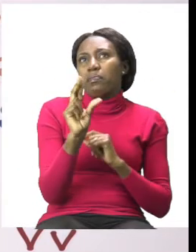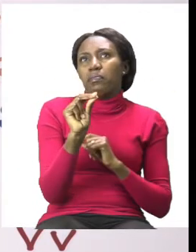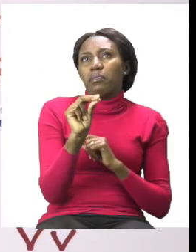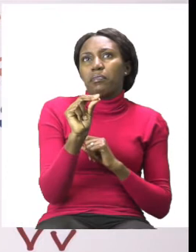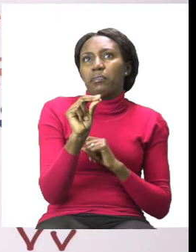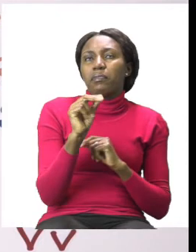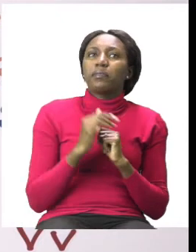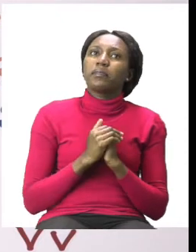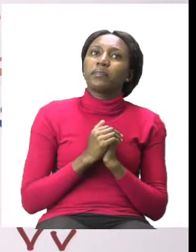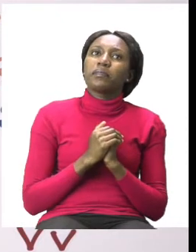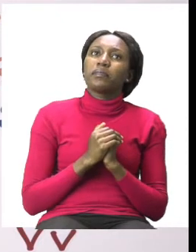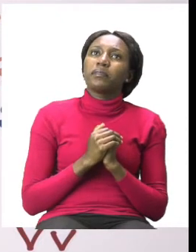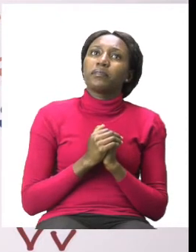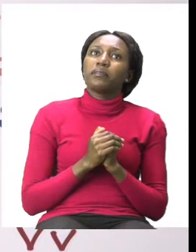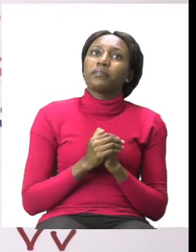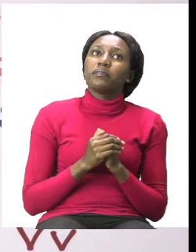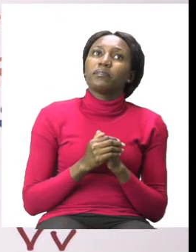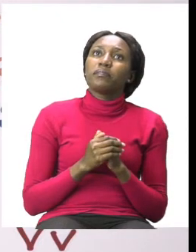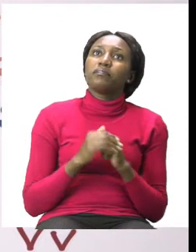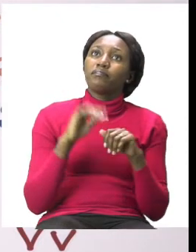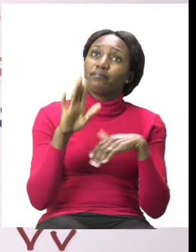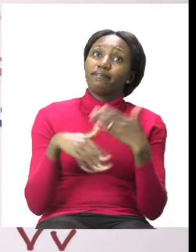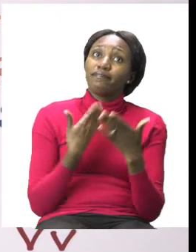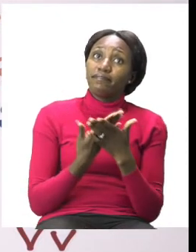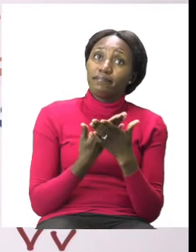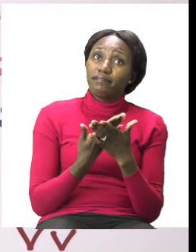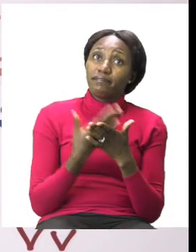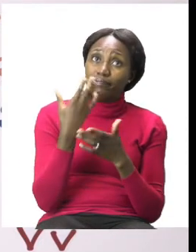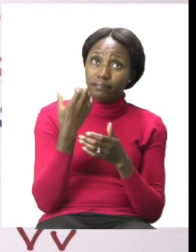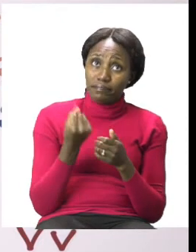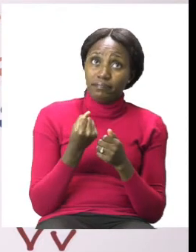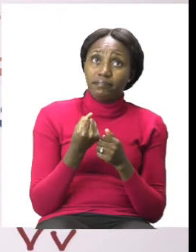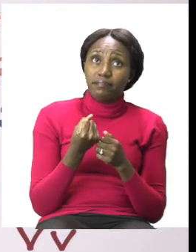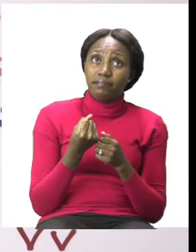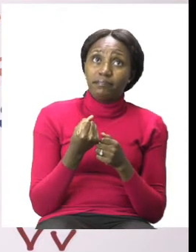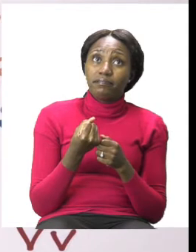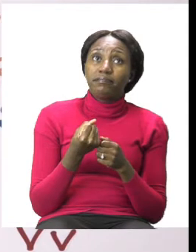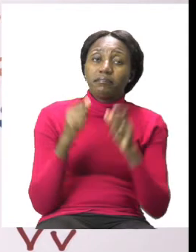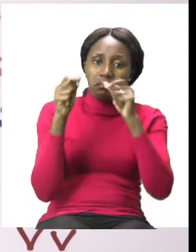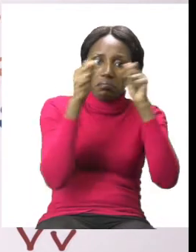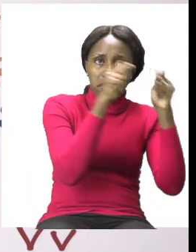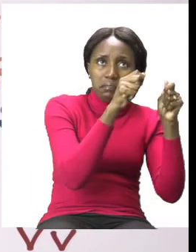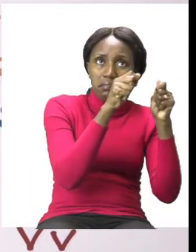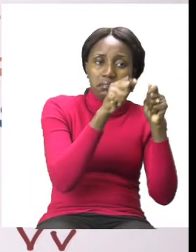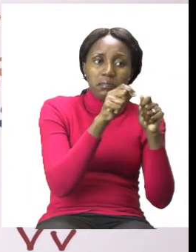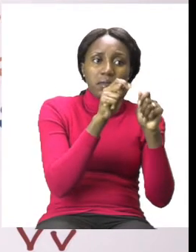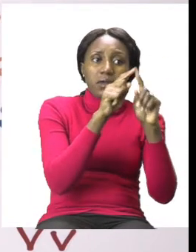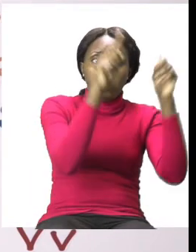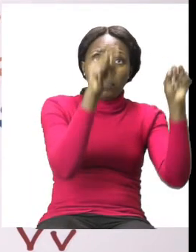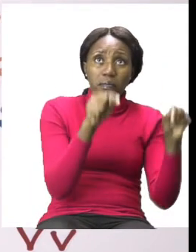once you have your pictures like I have cut mine on the board you're going to put them in the two boxes. This one says